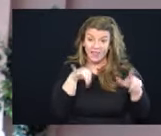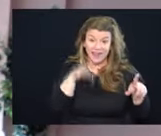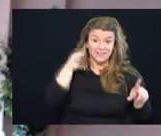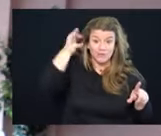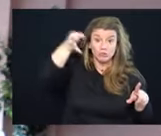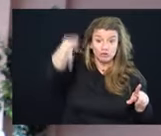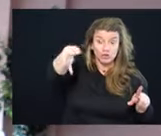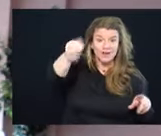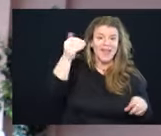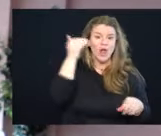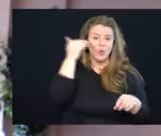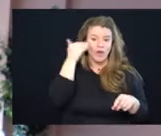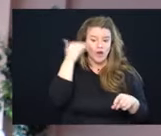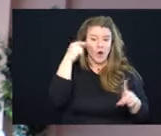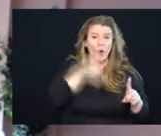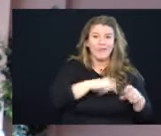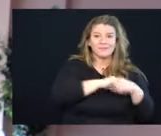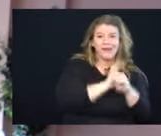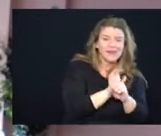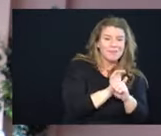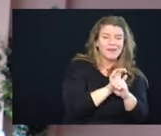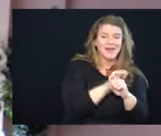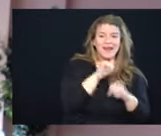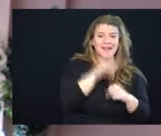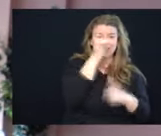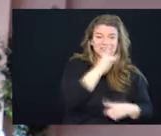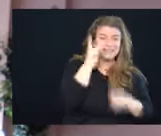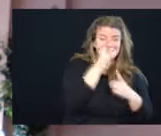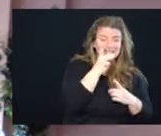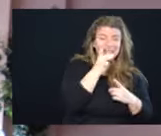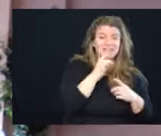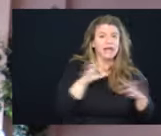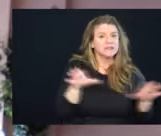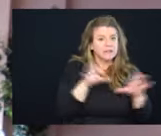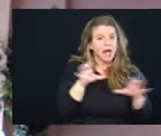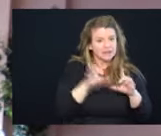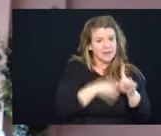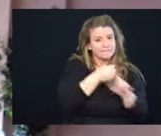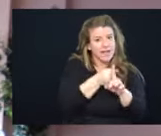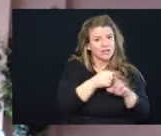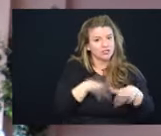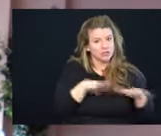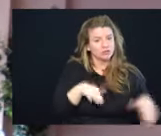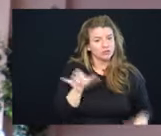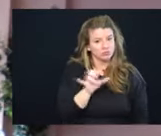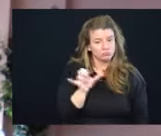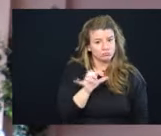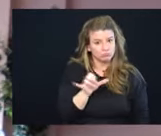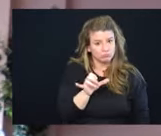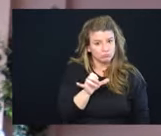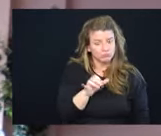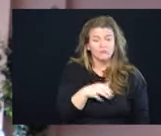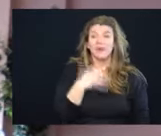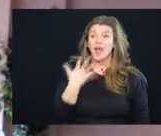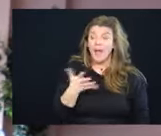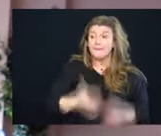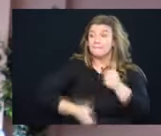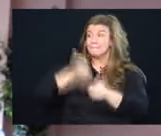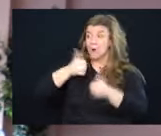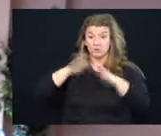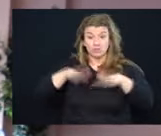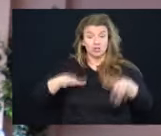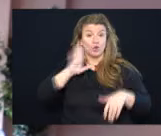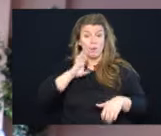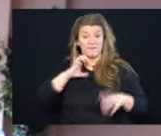And we know that this pandemic and this virus, the Omicron variant, does impact children as well. And although most children will be